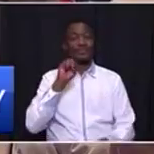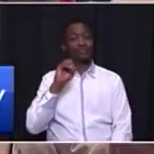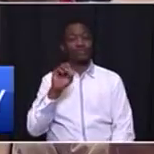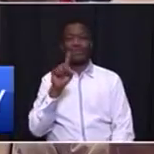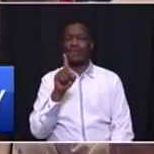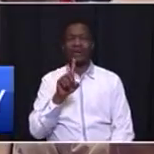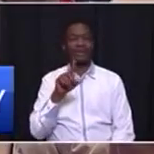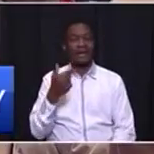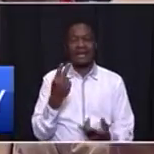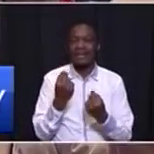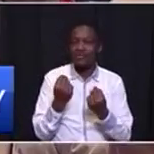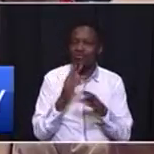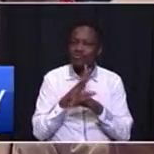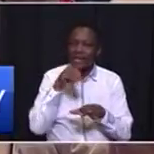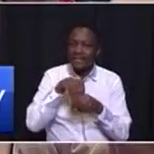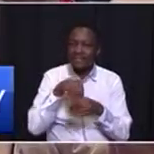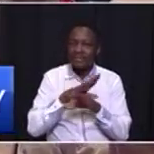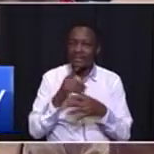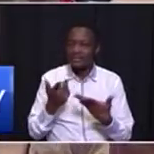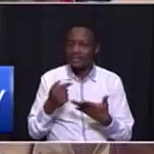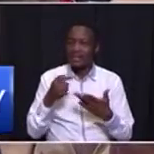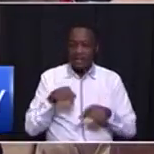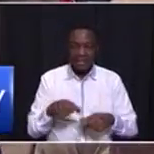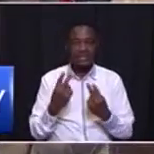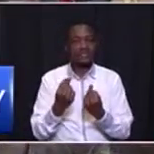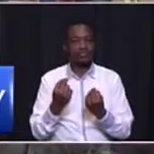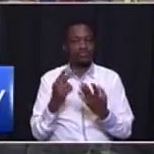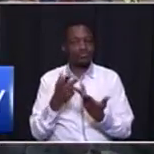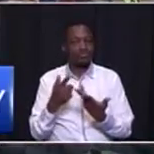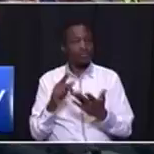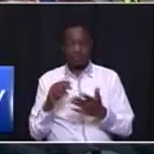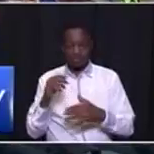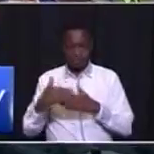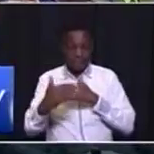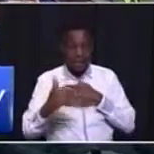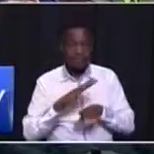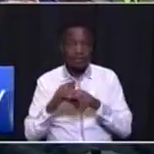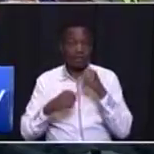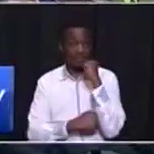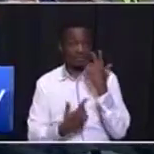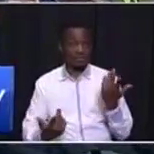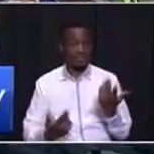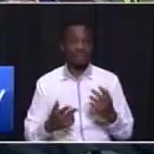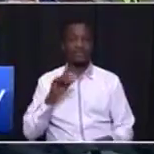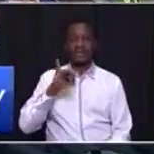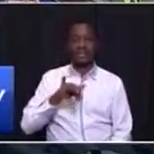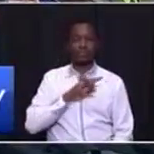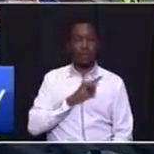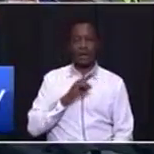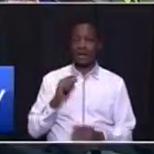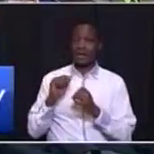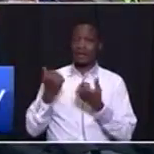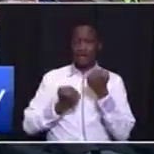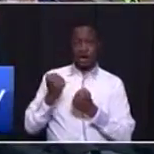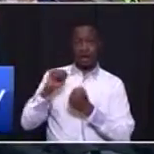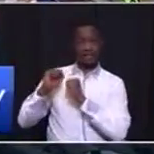investments on the pipeline in this new term of office? The Tswani Automotive Hub is going to